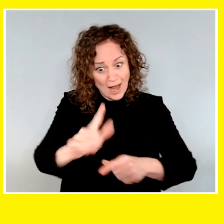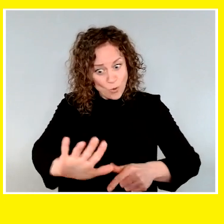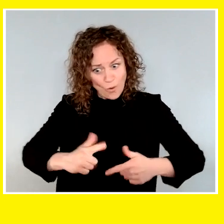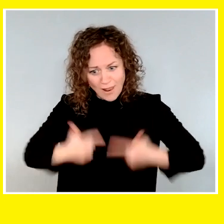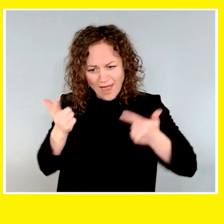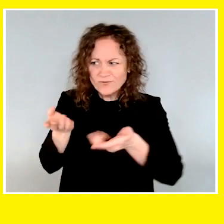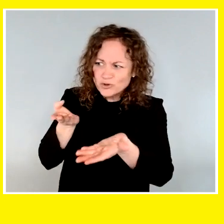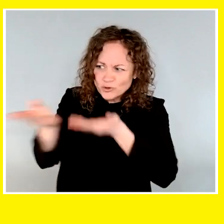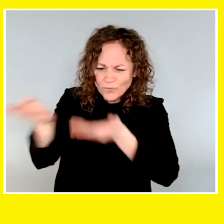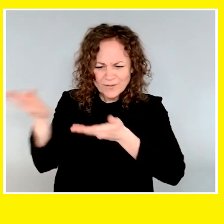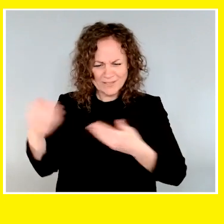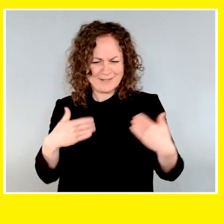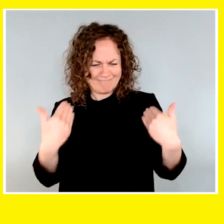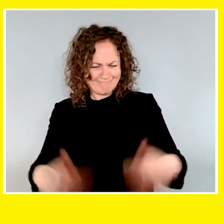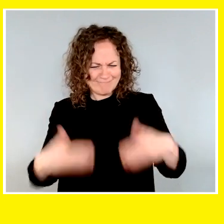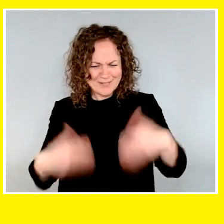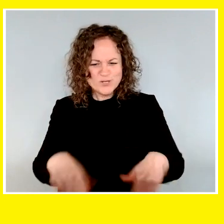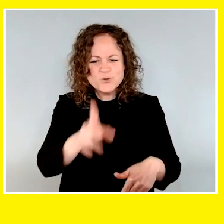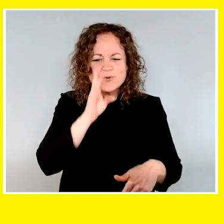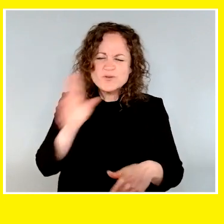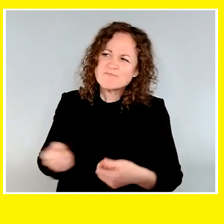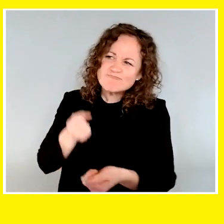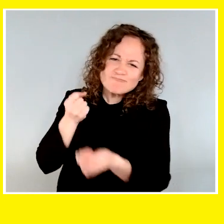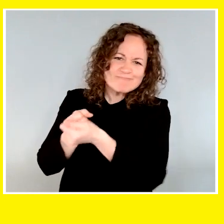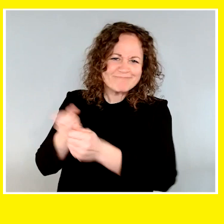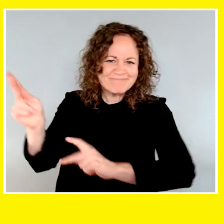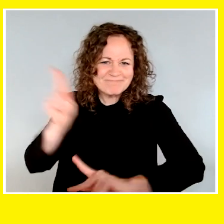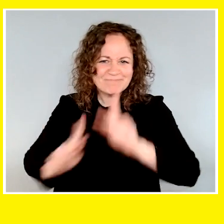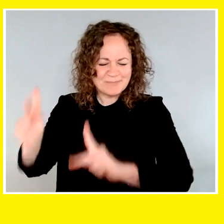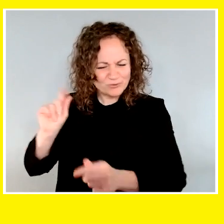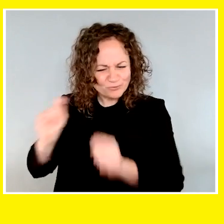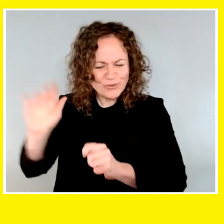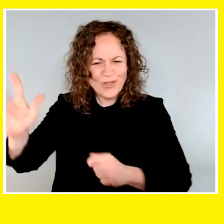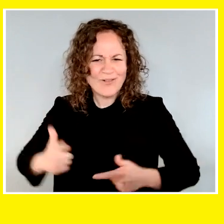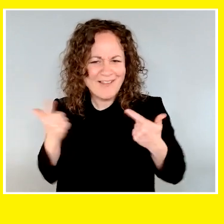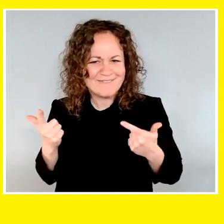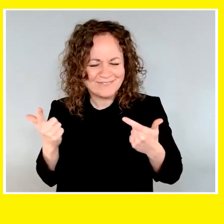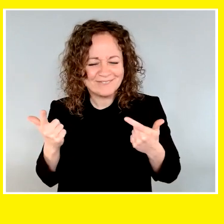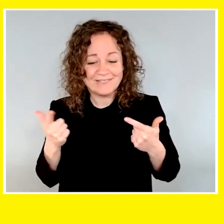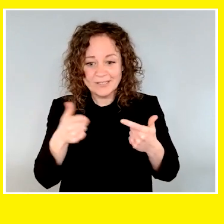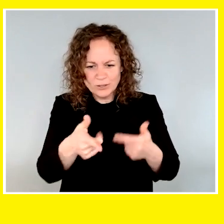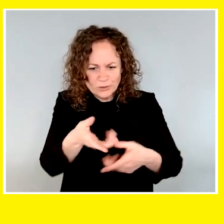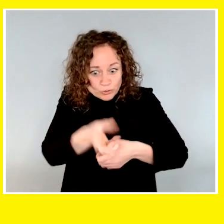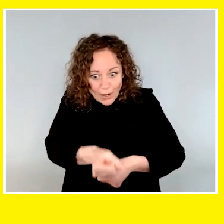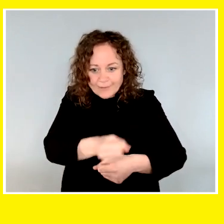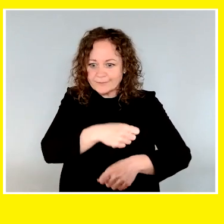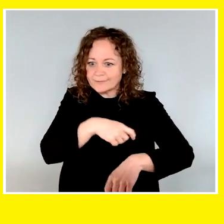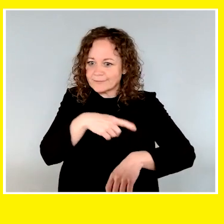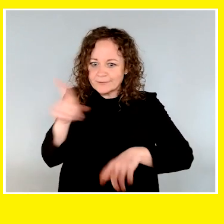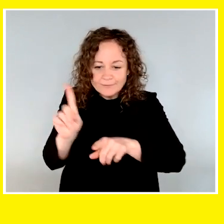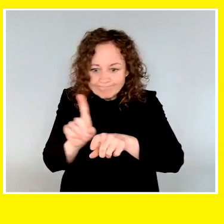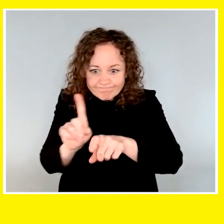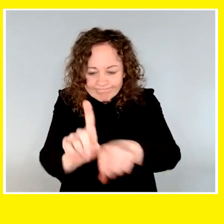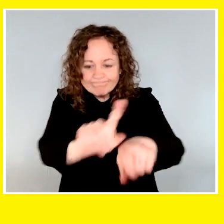are entering. I hope you know how transformative you'll be in someone's life. As a most trusted friend and guide, you'll give someone with a